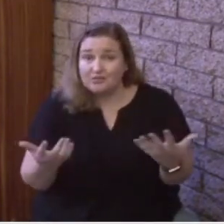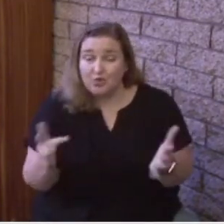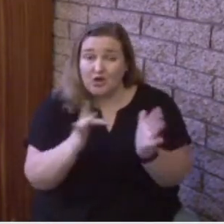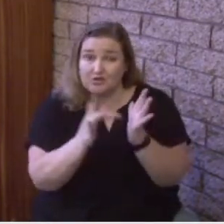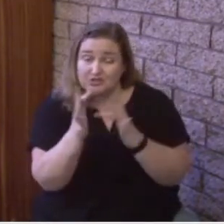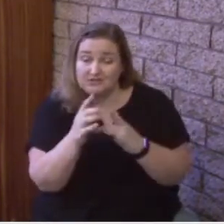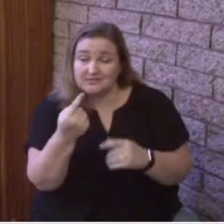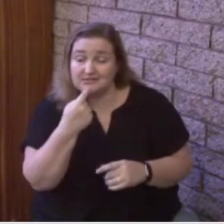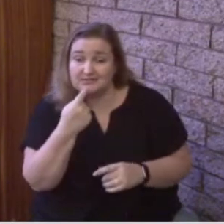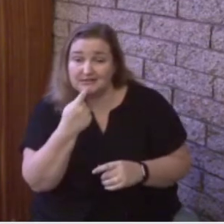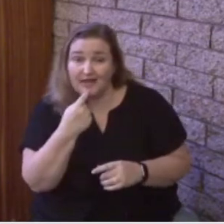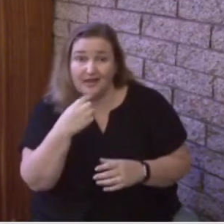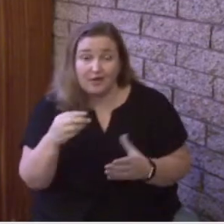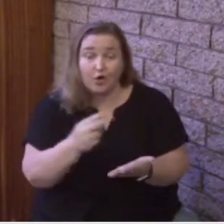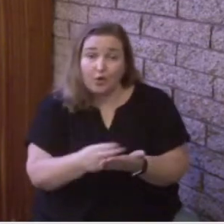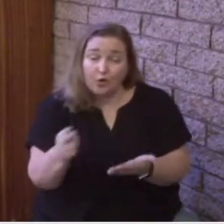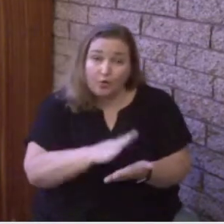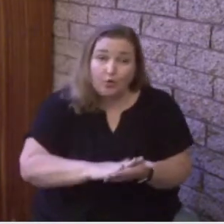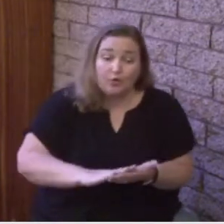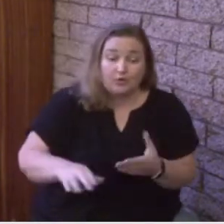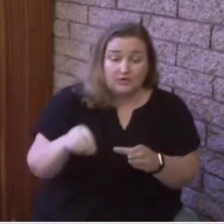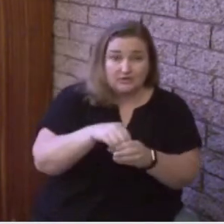counselor. He is that helper